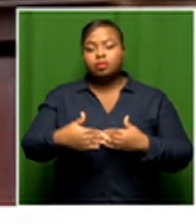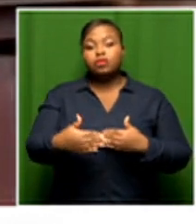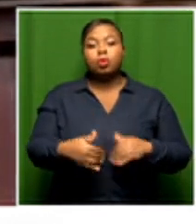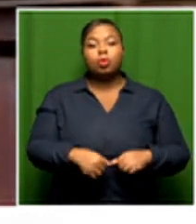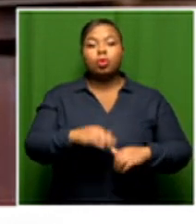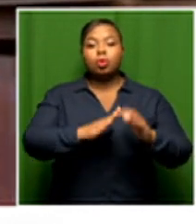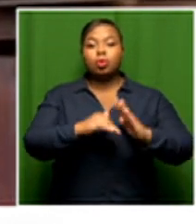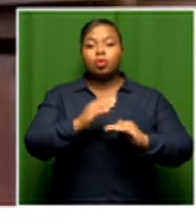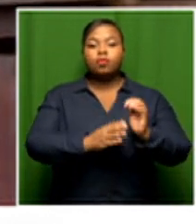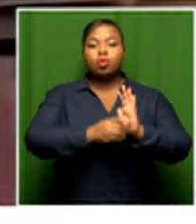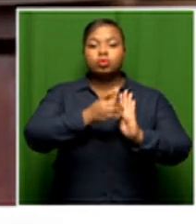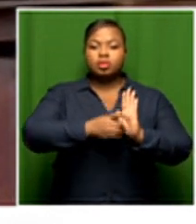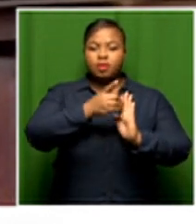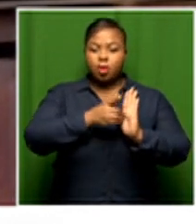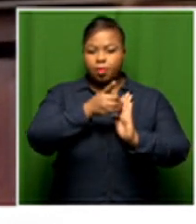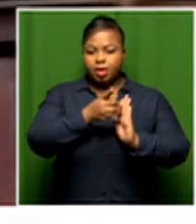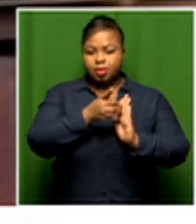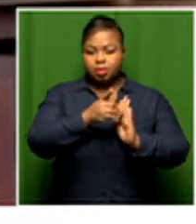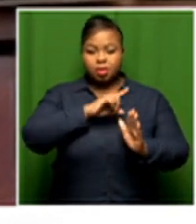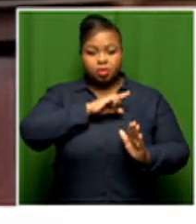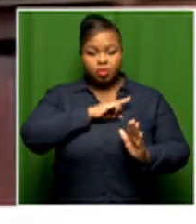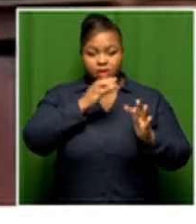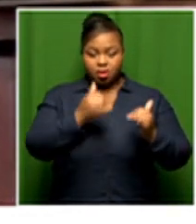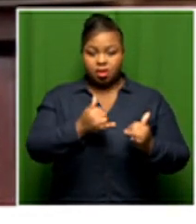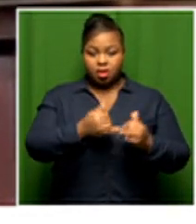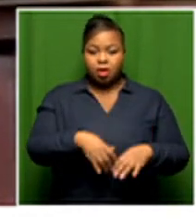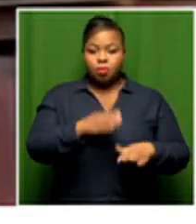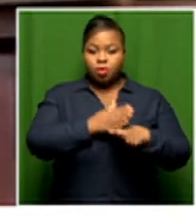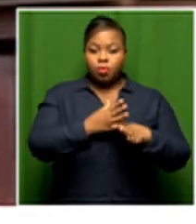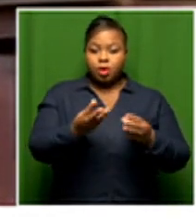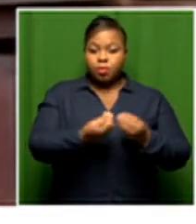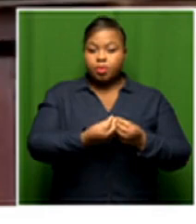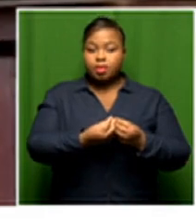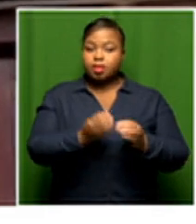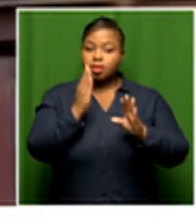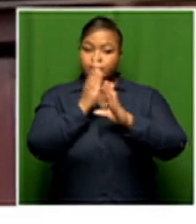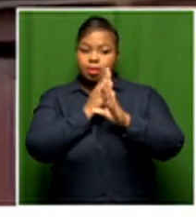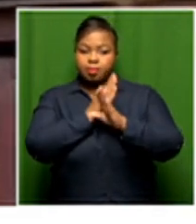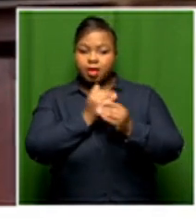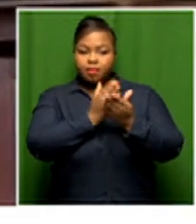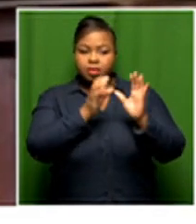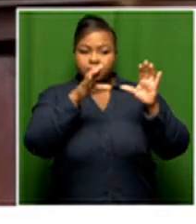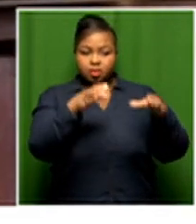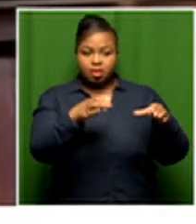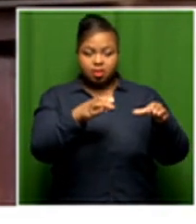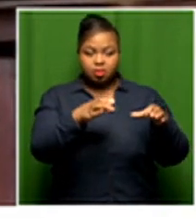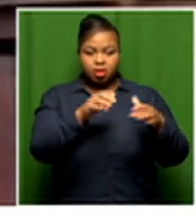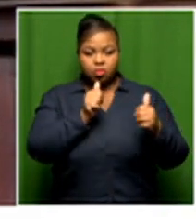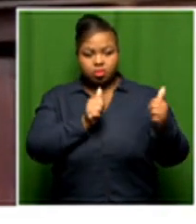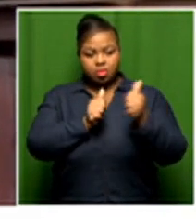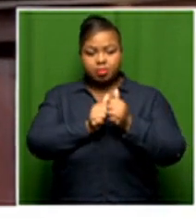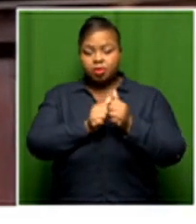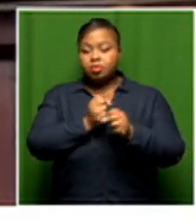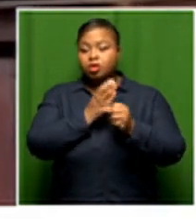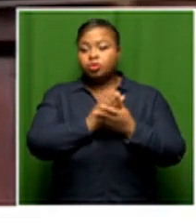development so hence we'll be working together with the private sector to ascertain that the youth